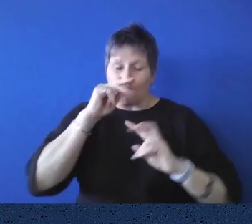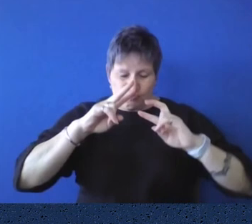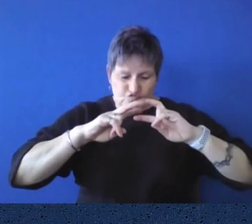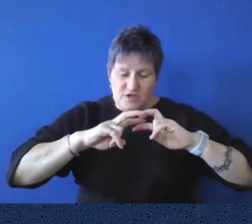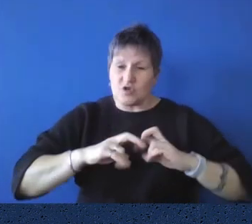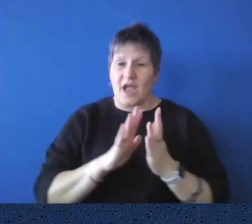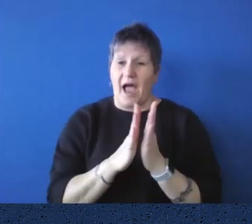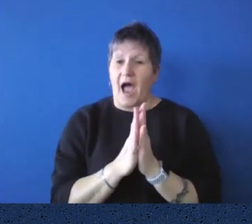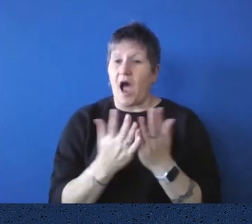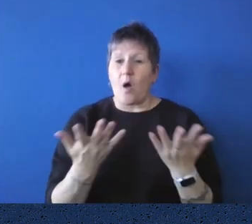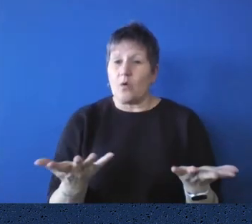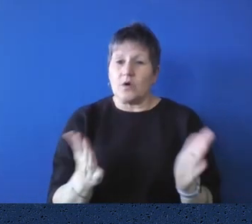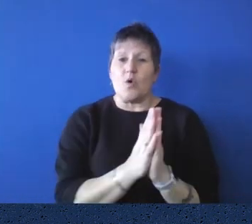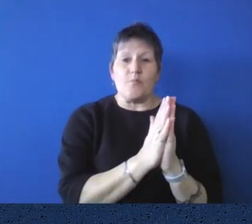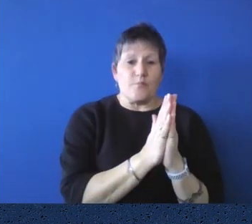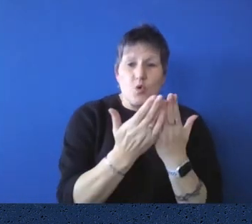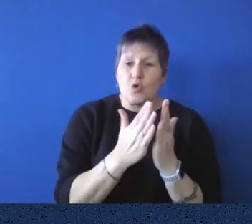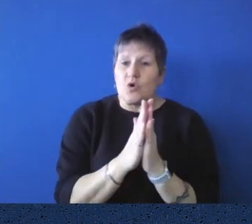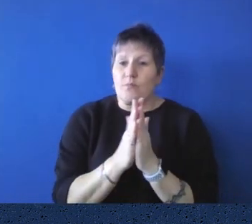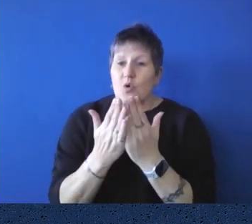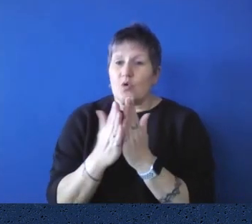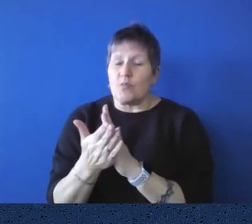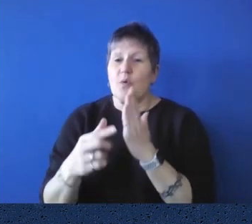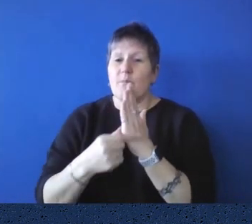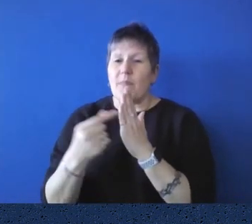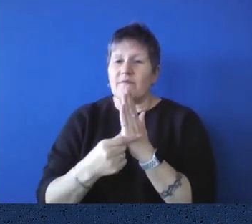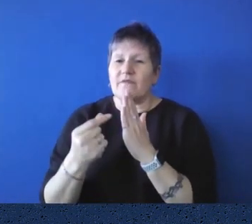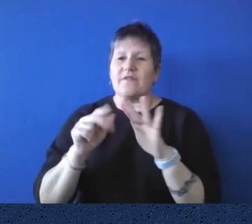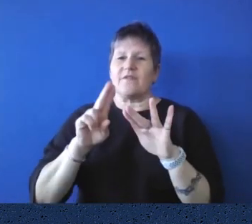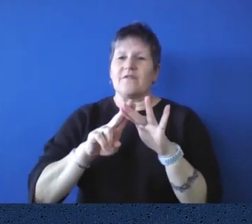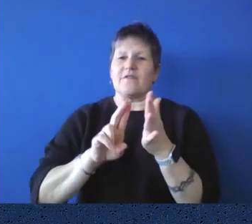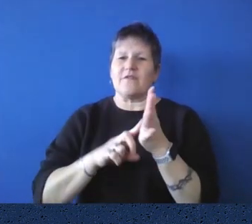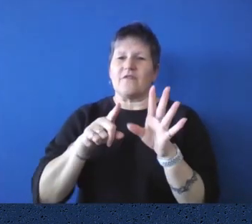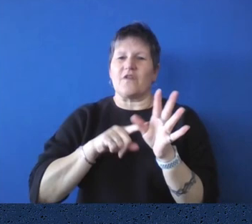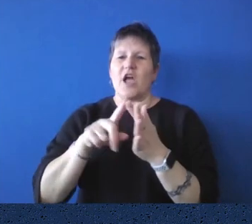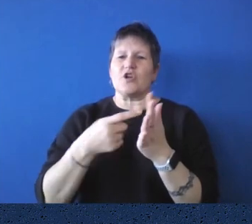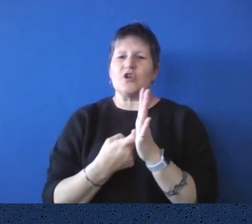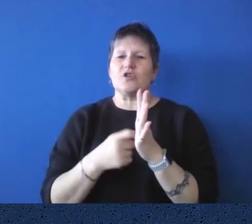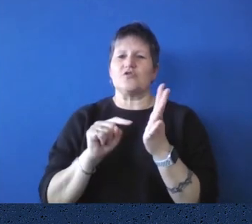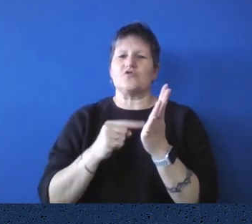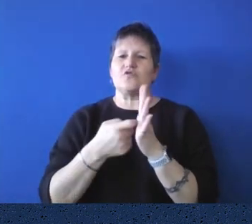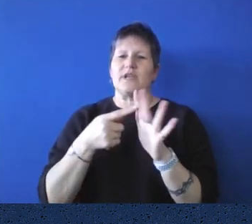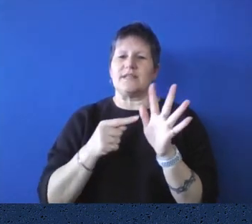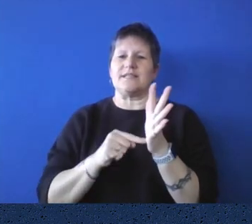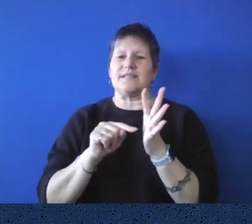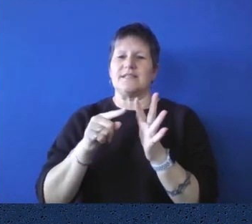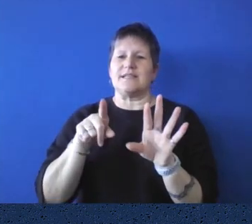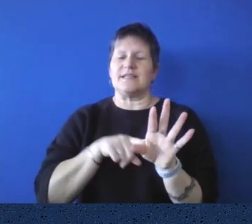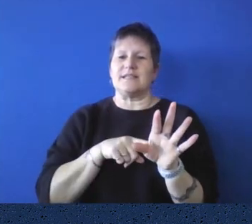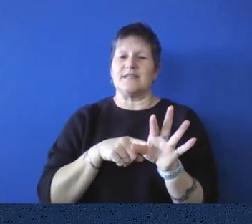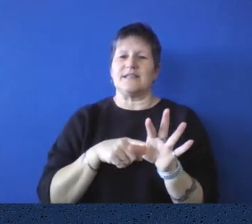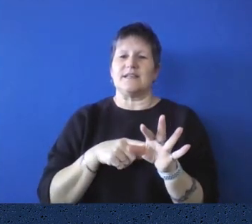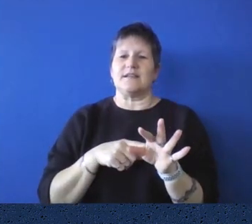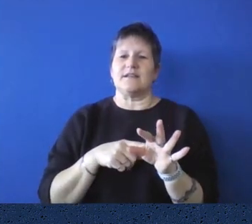books. They might have used pamphlets, flyers, treaties. Um, there would have been all different kinds of information,